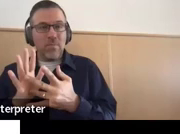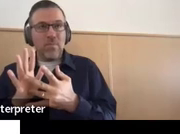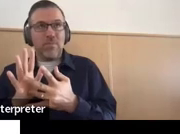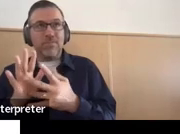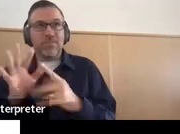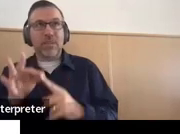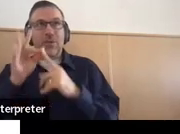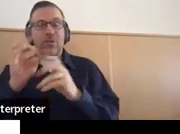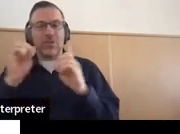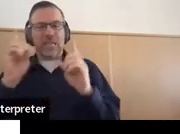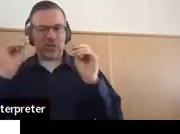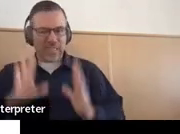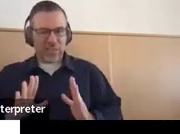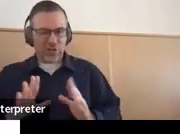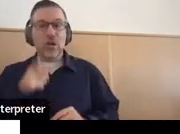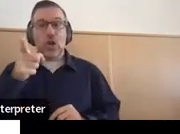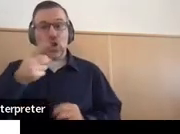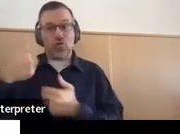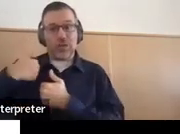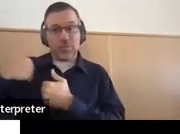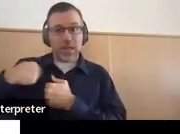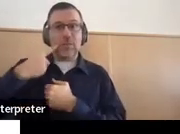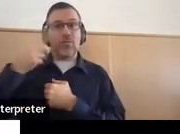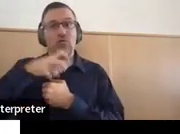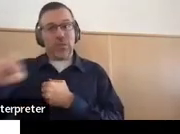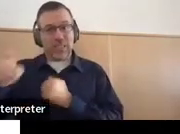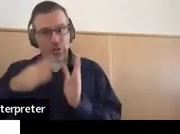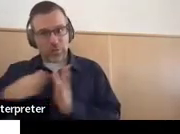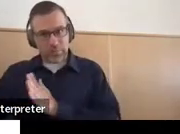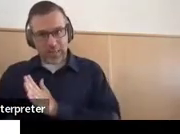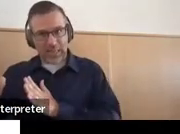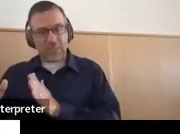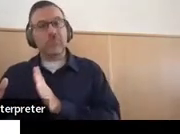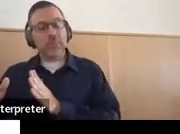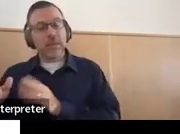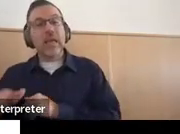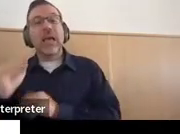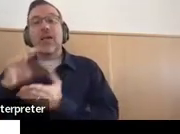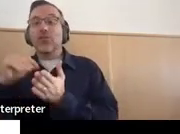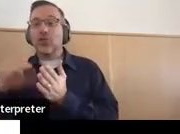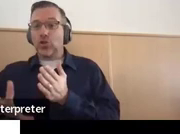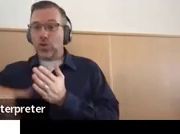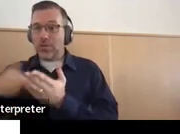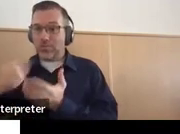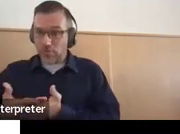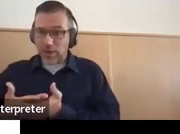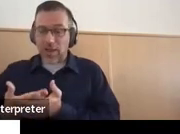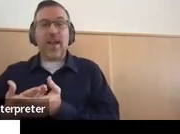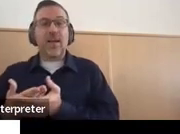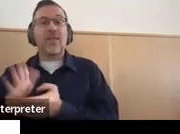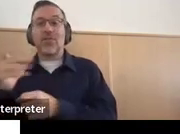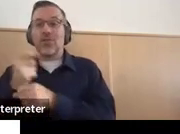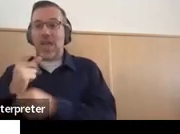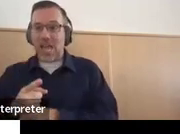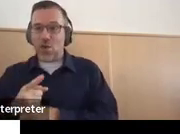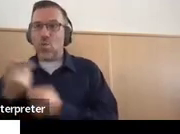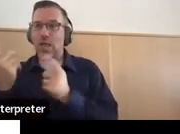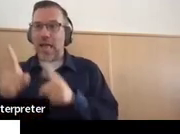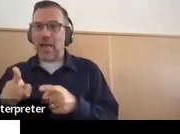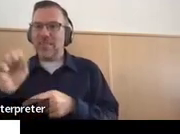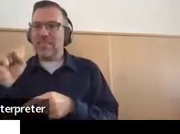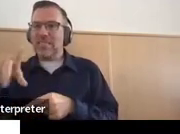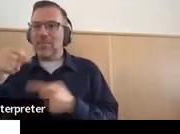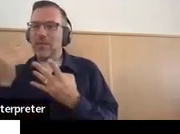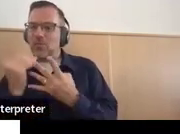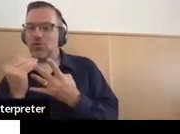education teacher, and you're responsible for transition plans, you get a child in, their annual is in mid-September, you've never met